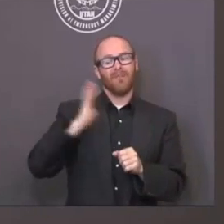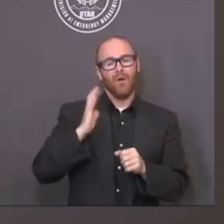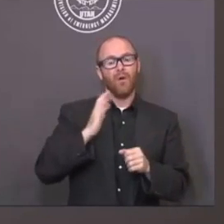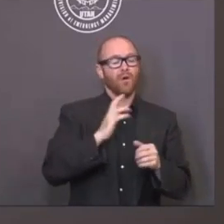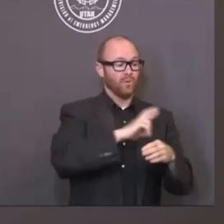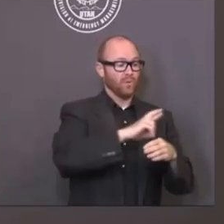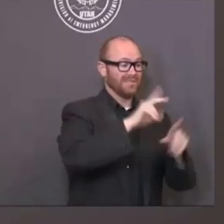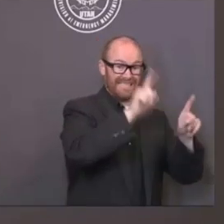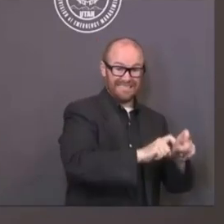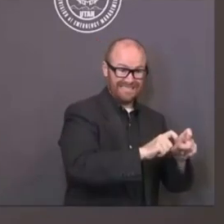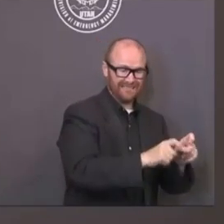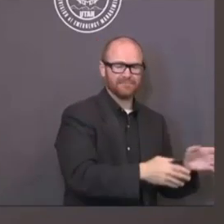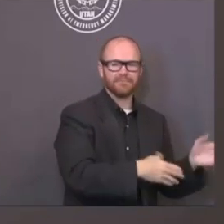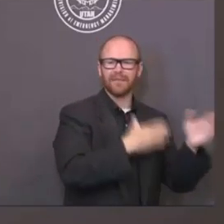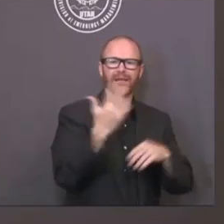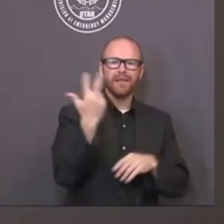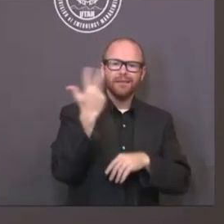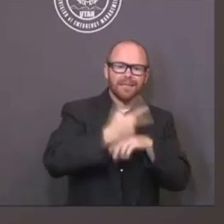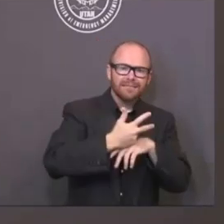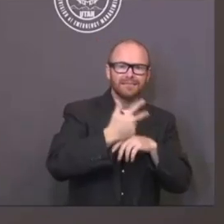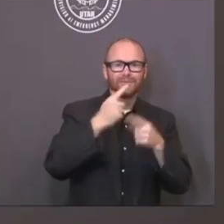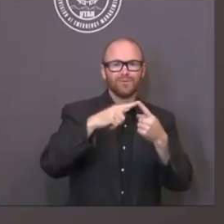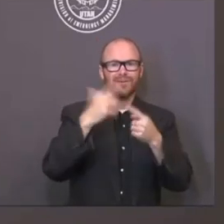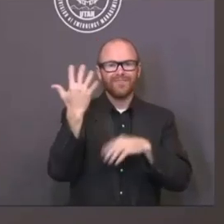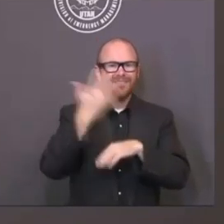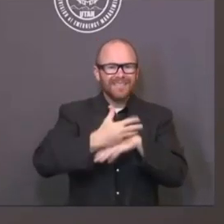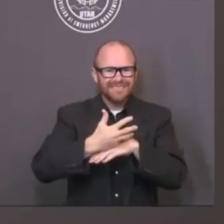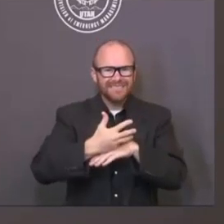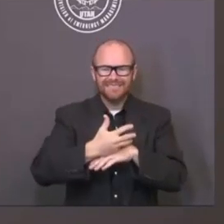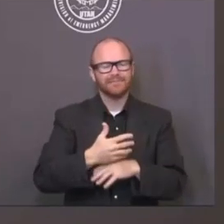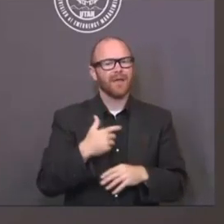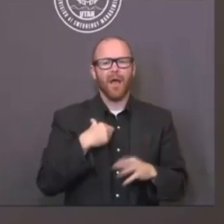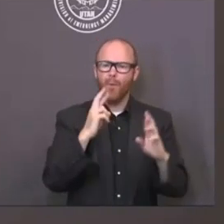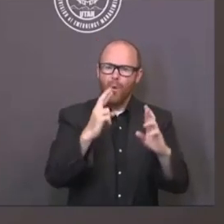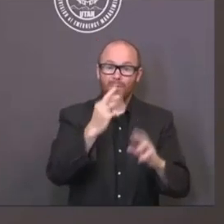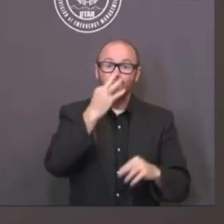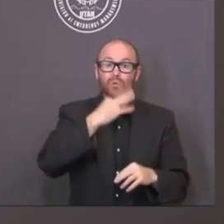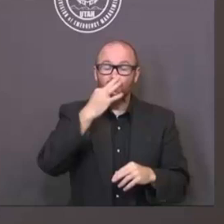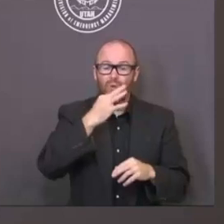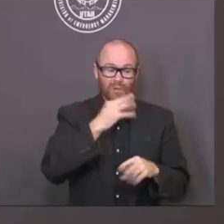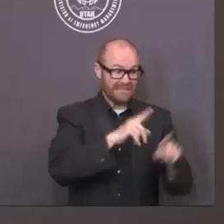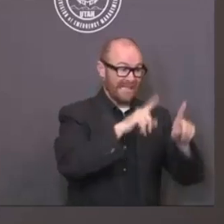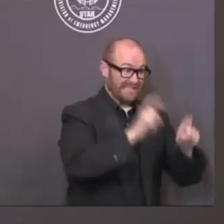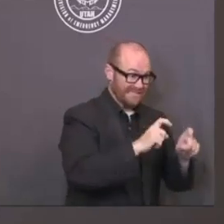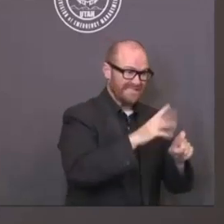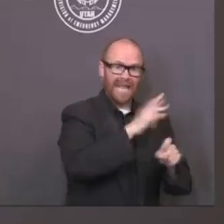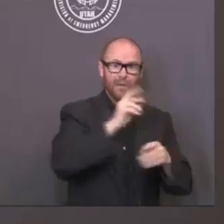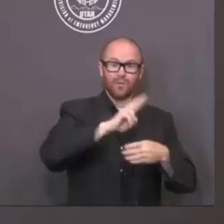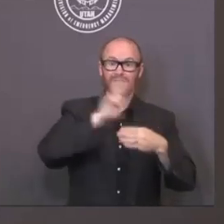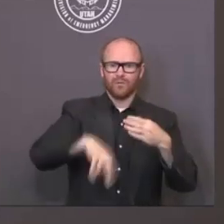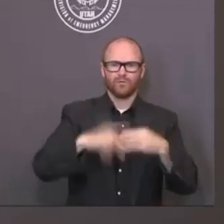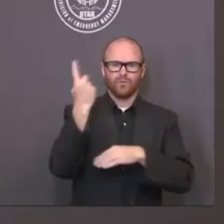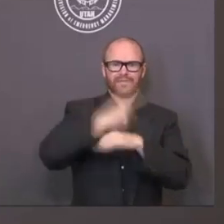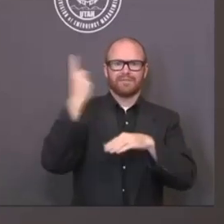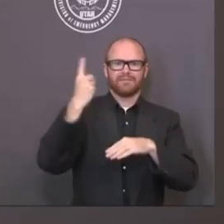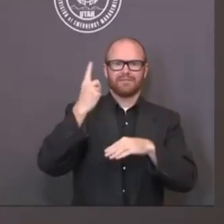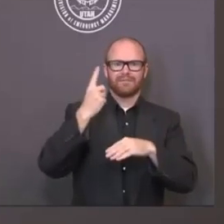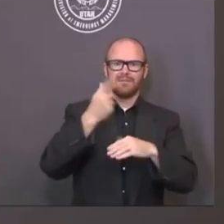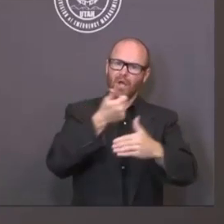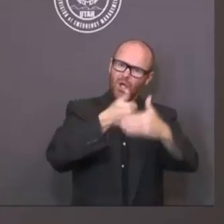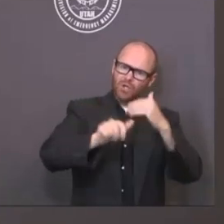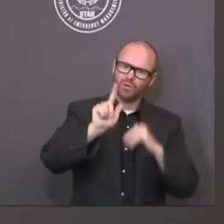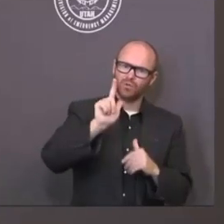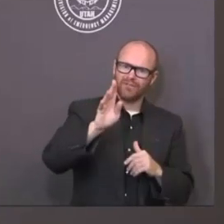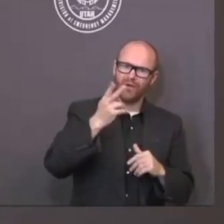and have results come back in a timely fashion in less than 24 hours. So we're going to be working on that aspect and call upon those